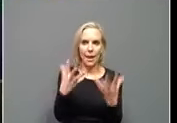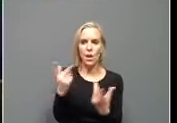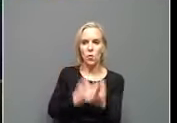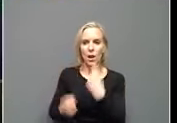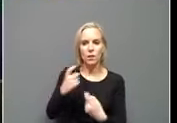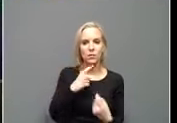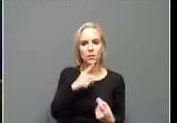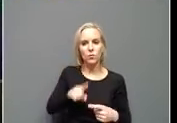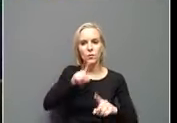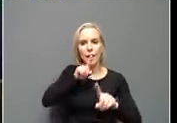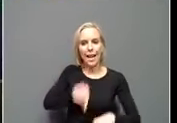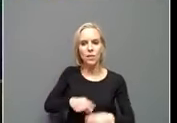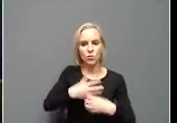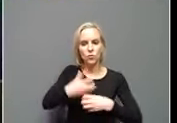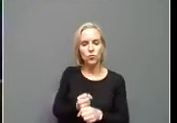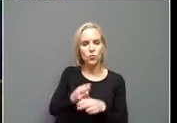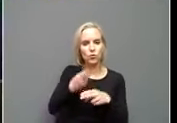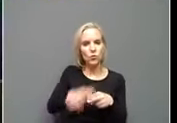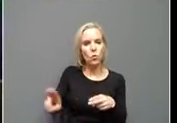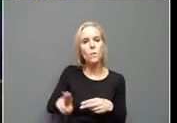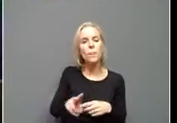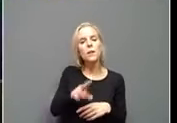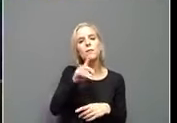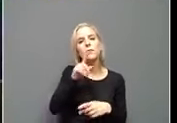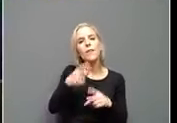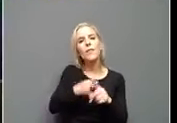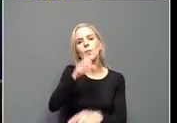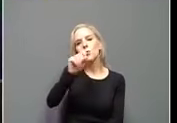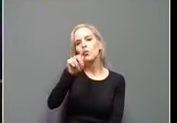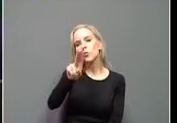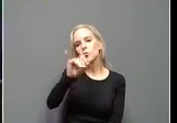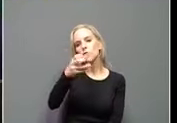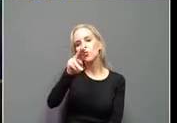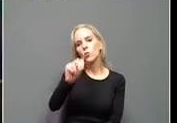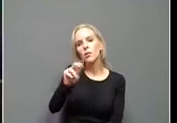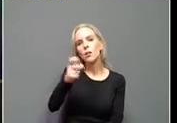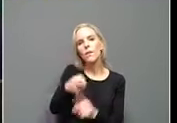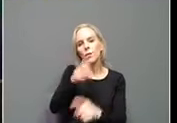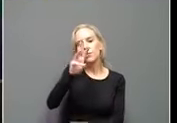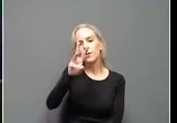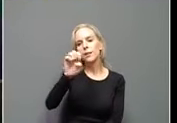answers short. We'll start with Sue, Stu Johnson from W E K U.